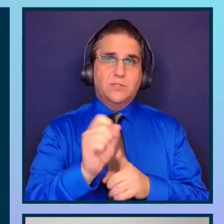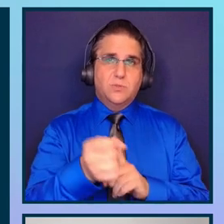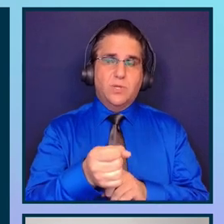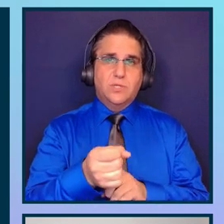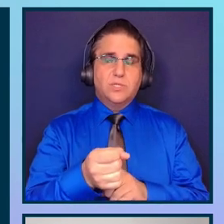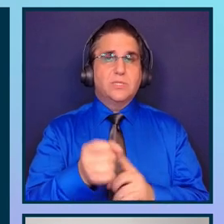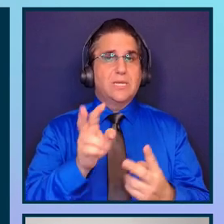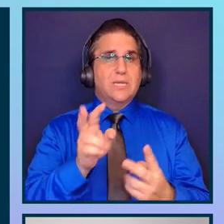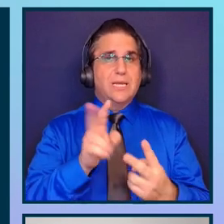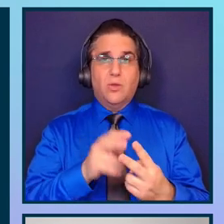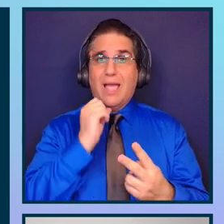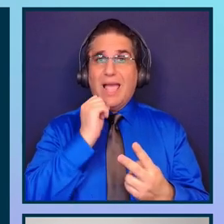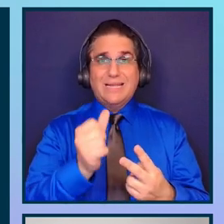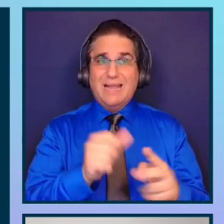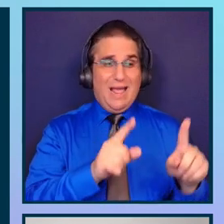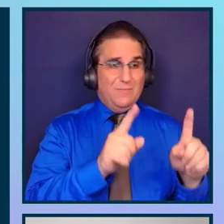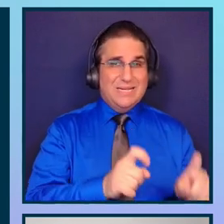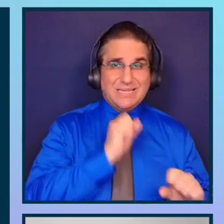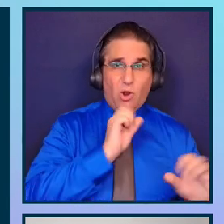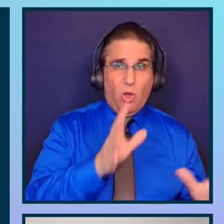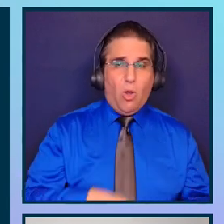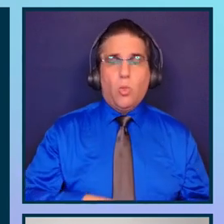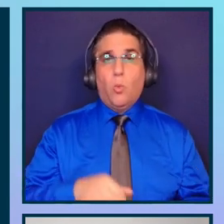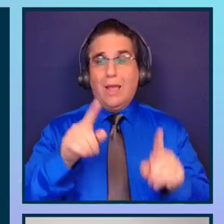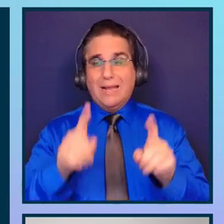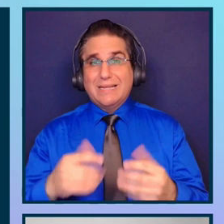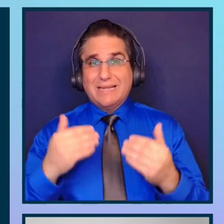either not being done or not being done properly.